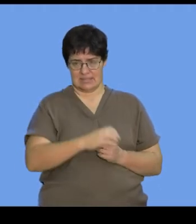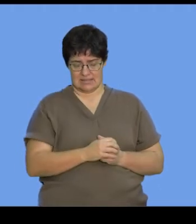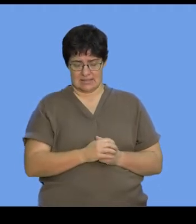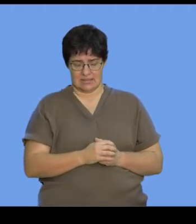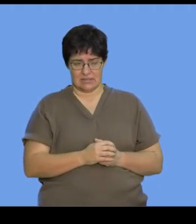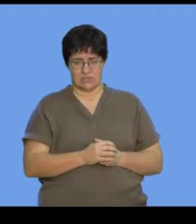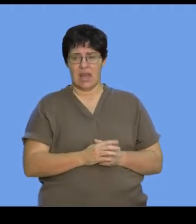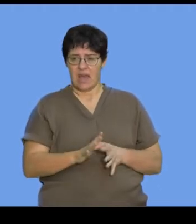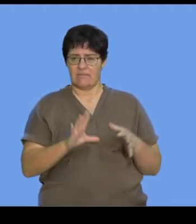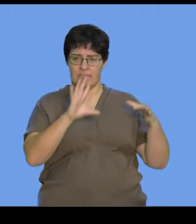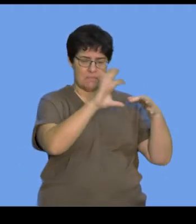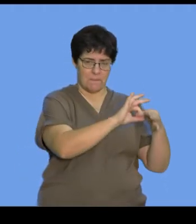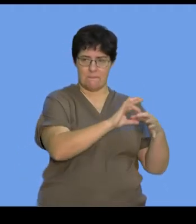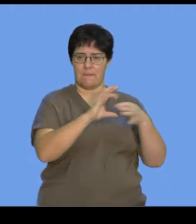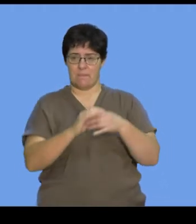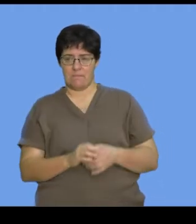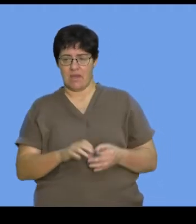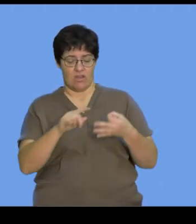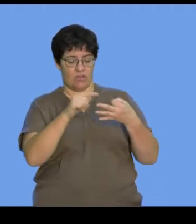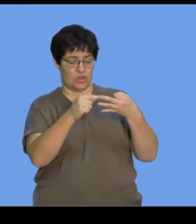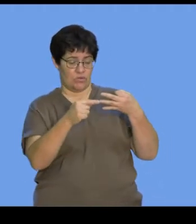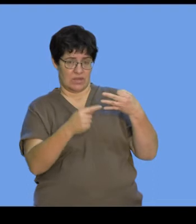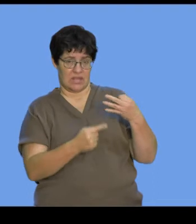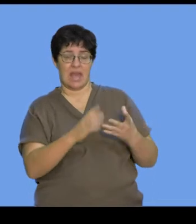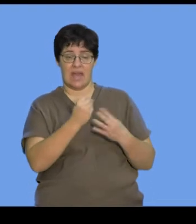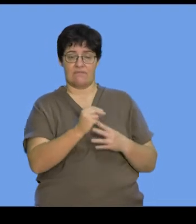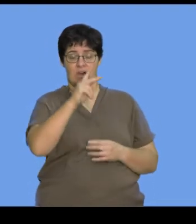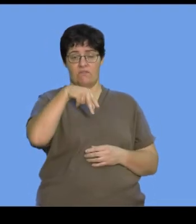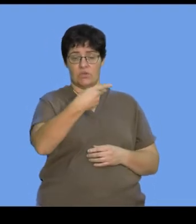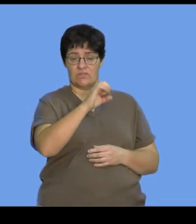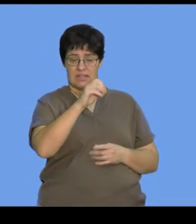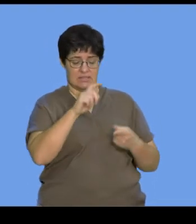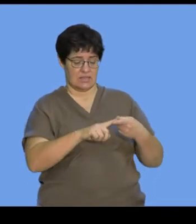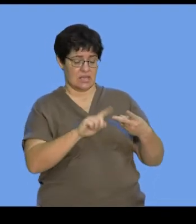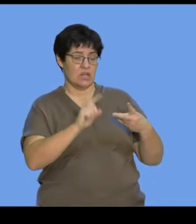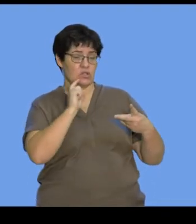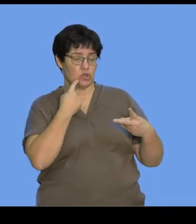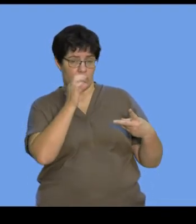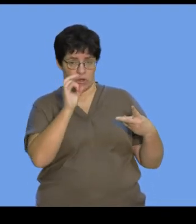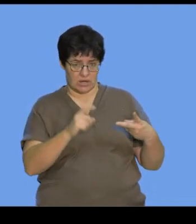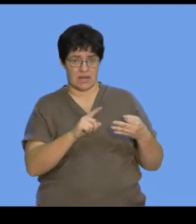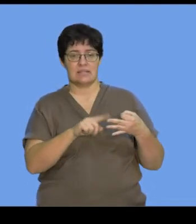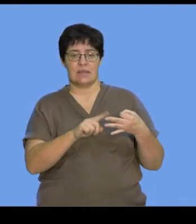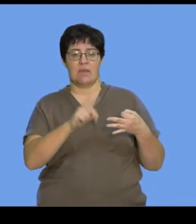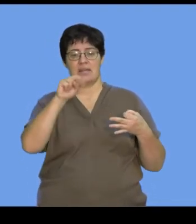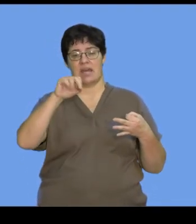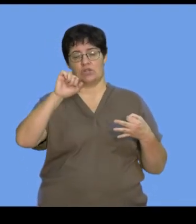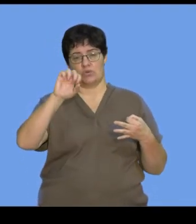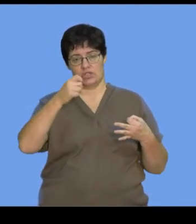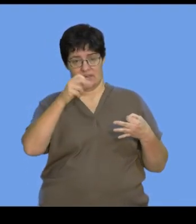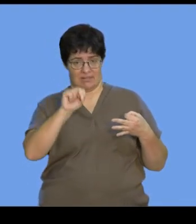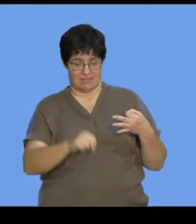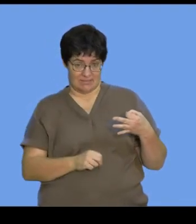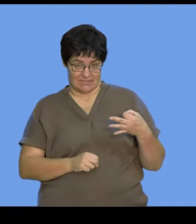nucleotides, which has three parts. It's got a phosphate, a sugar molecule, as well as a nitrogen base.